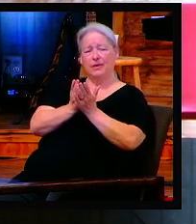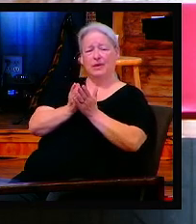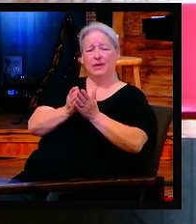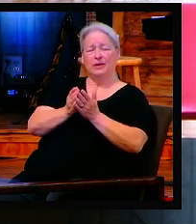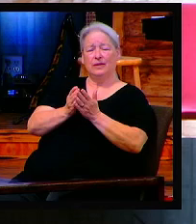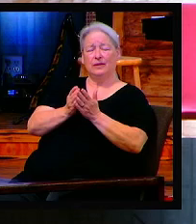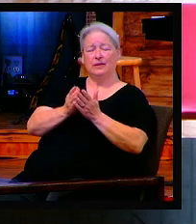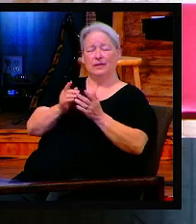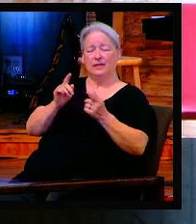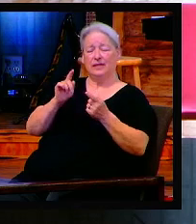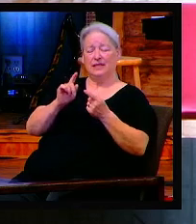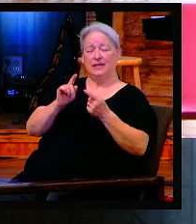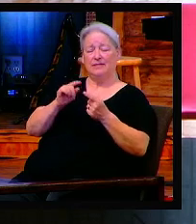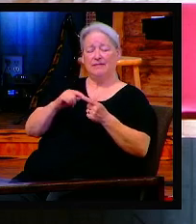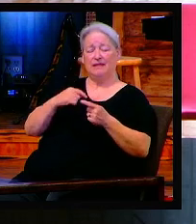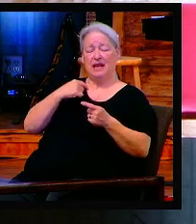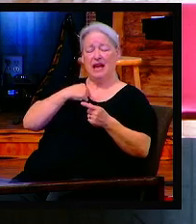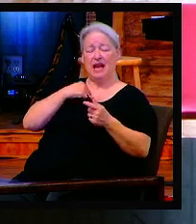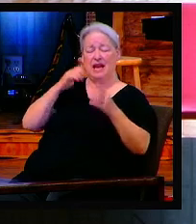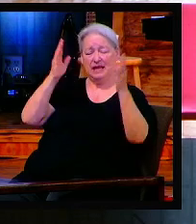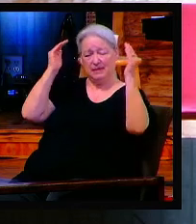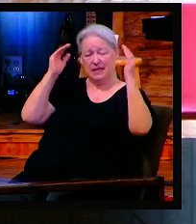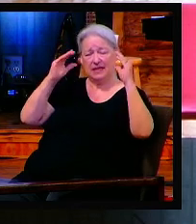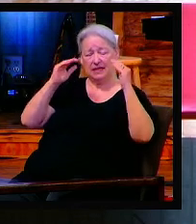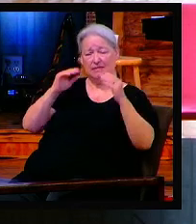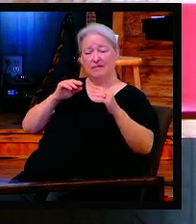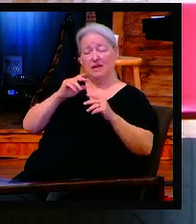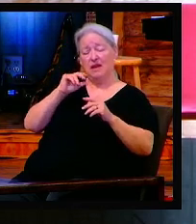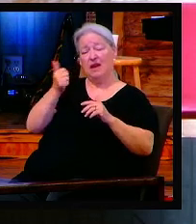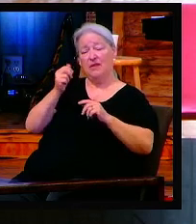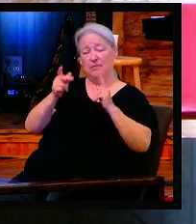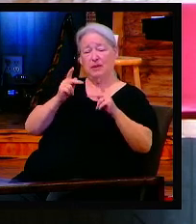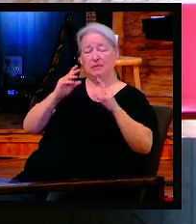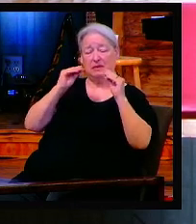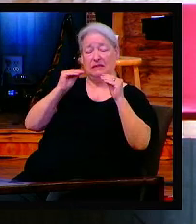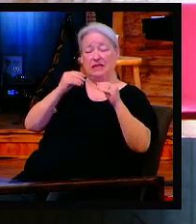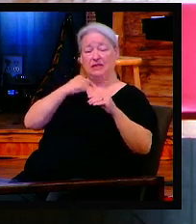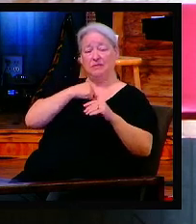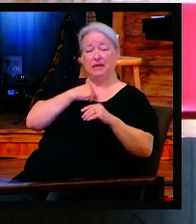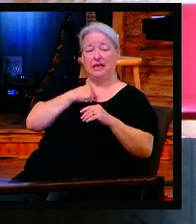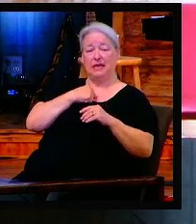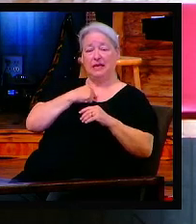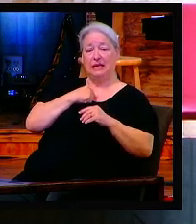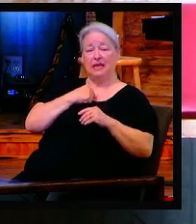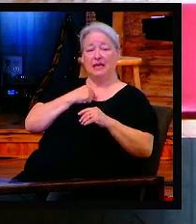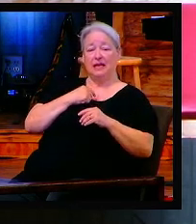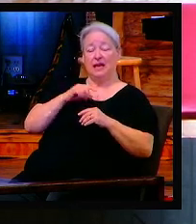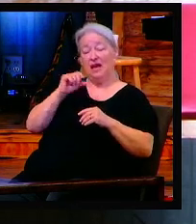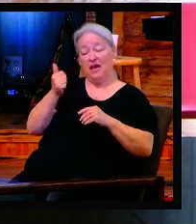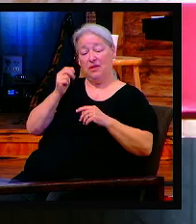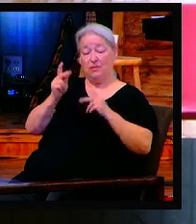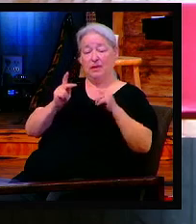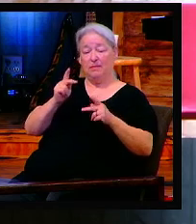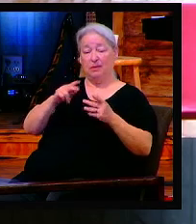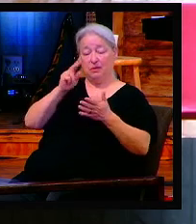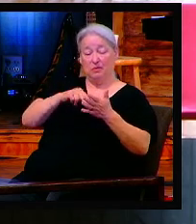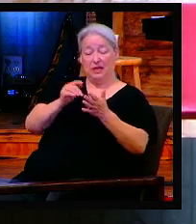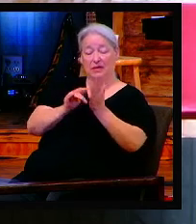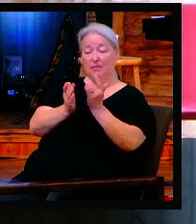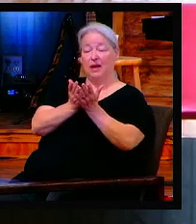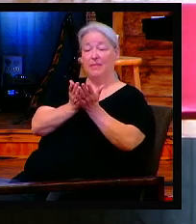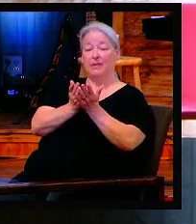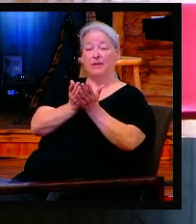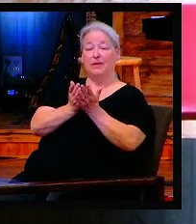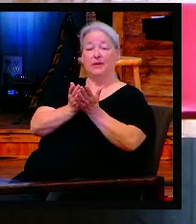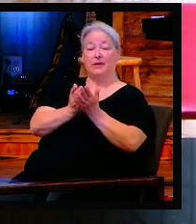to. And the Lord spoke very clearly to my heart. Just one day, he just said, it is your turn. It is your turn to stand up and to preach and to